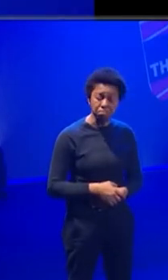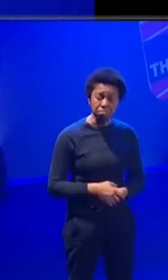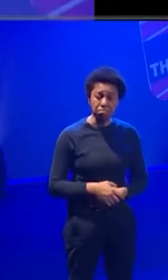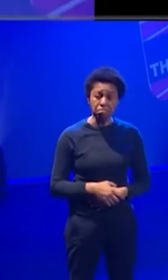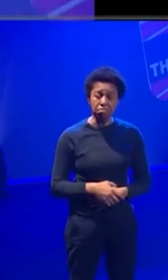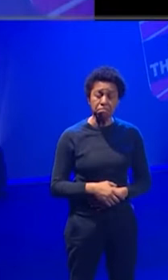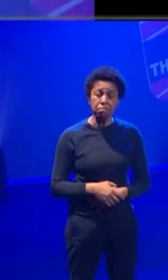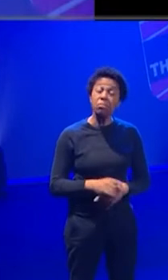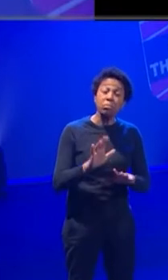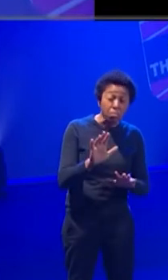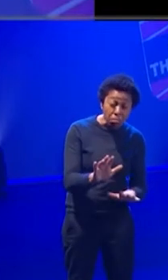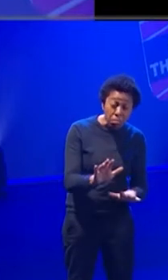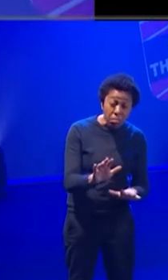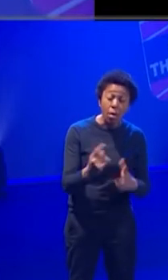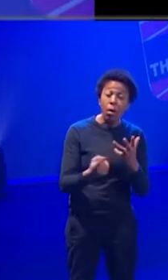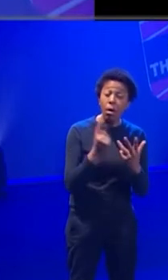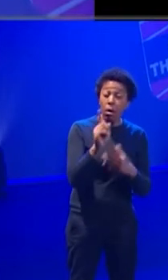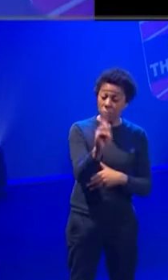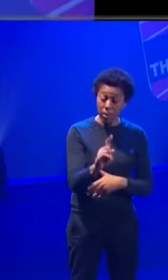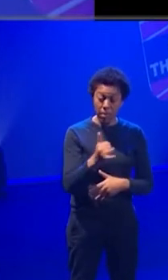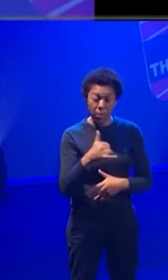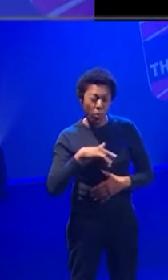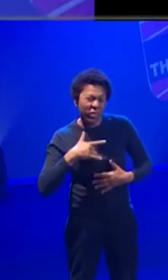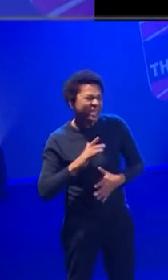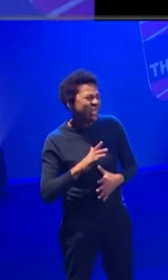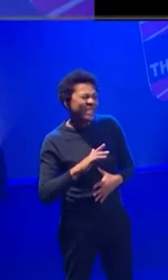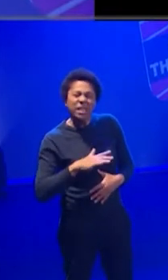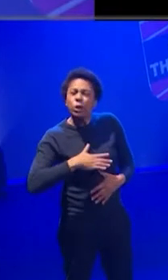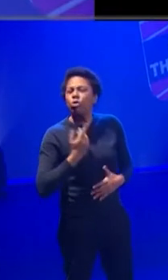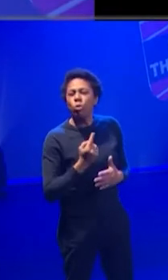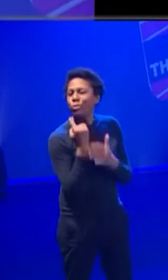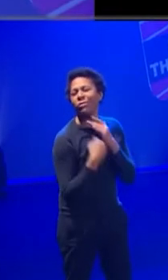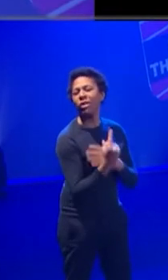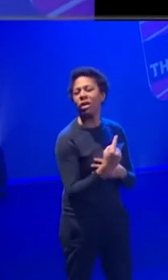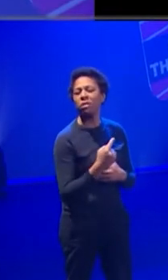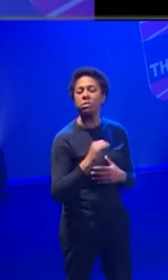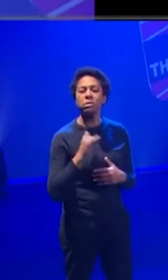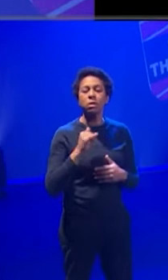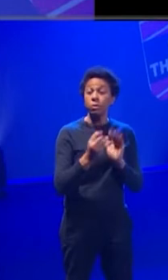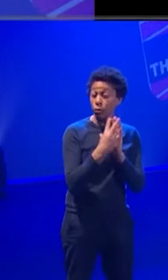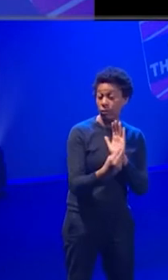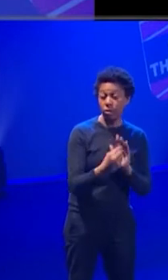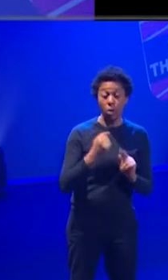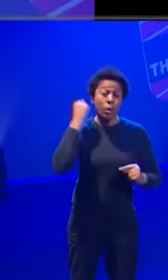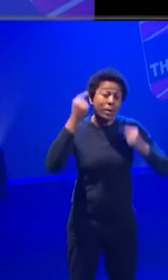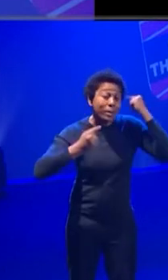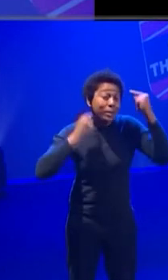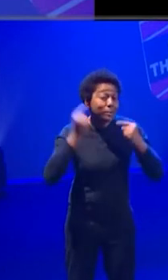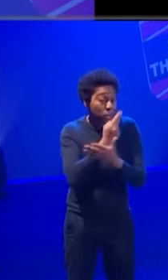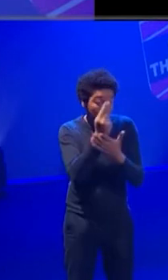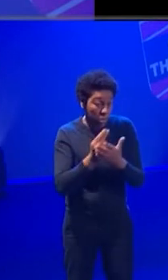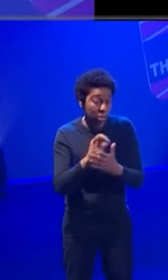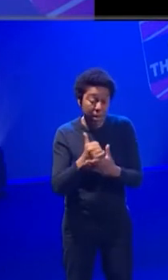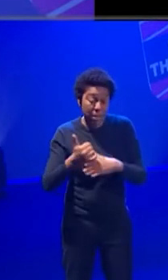But other people will, for instance, work, especially sound artists, for instance, might work in a studio doing sound design.